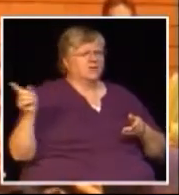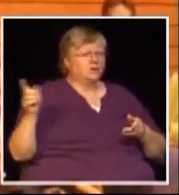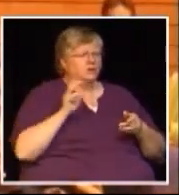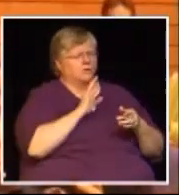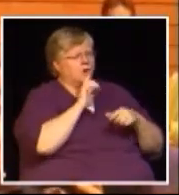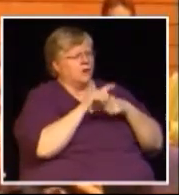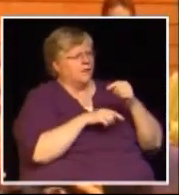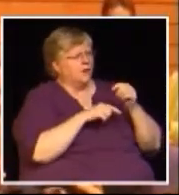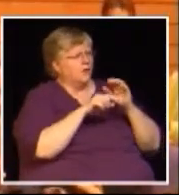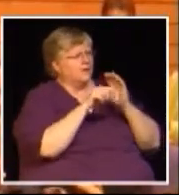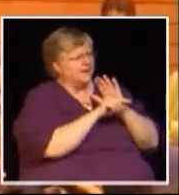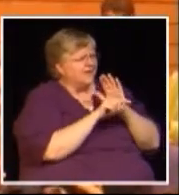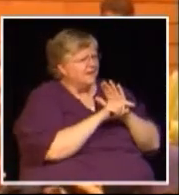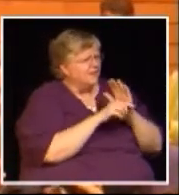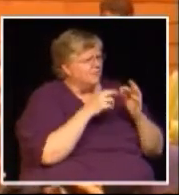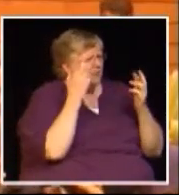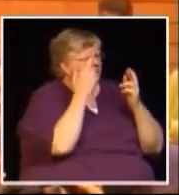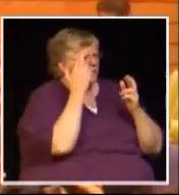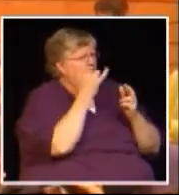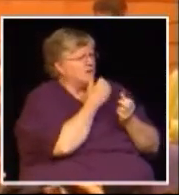negative reasons why I should not